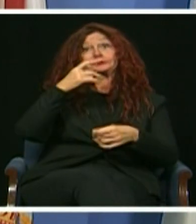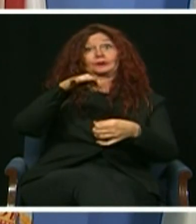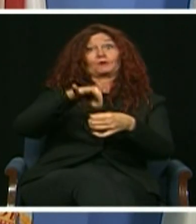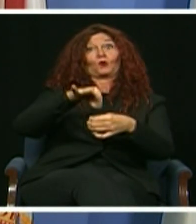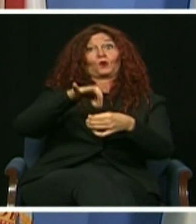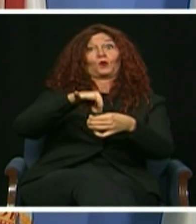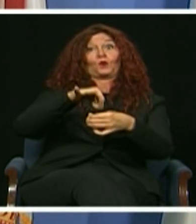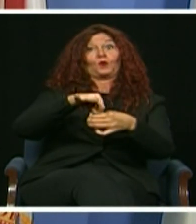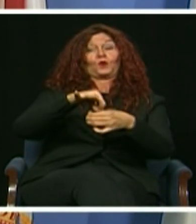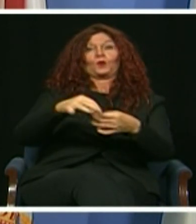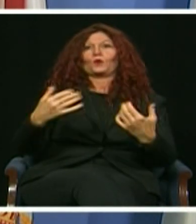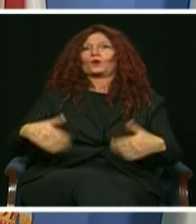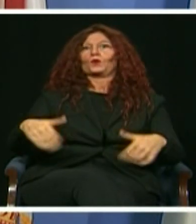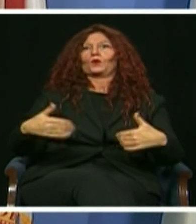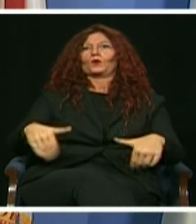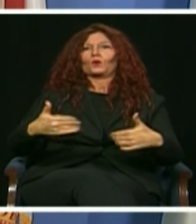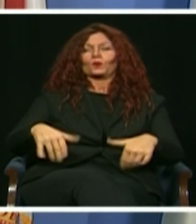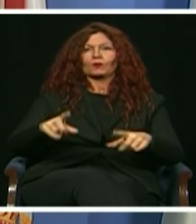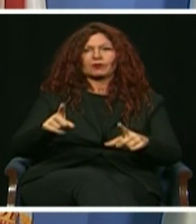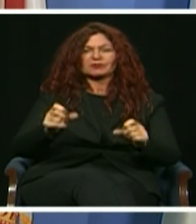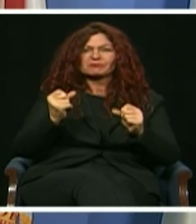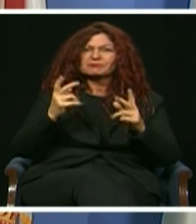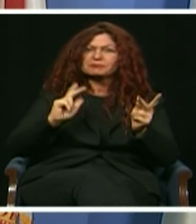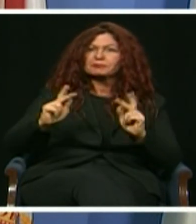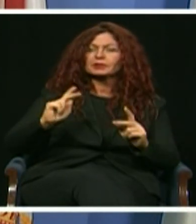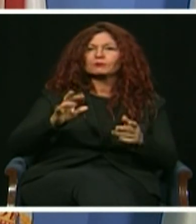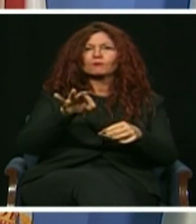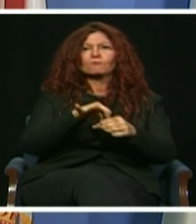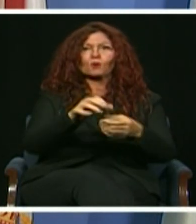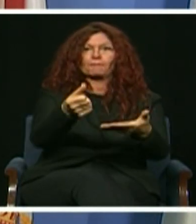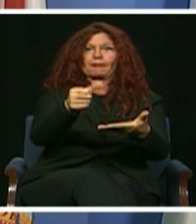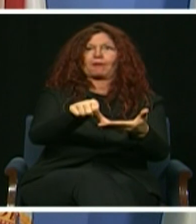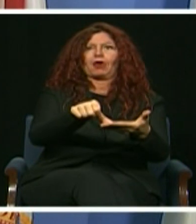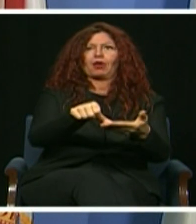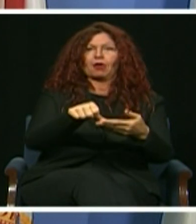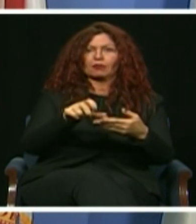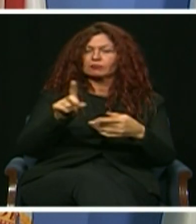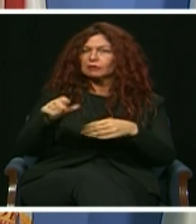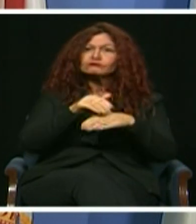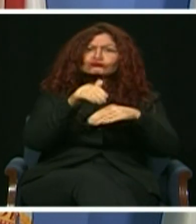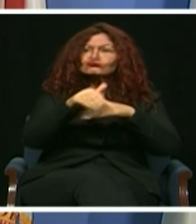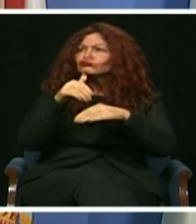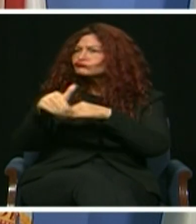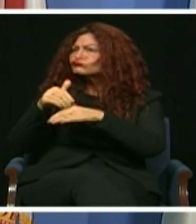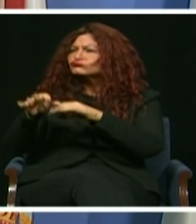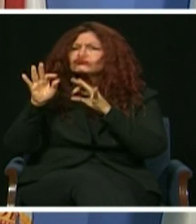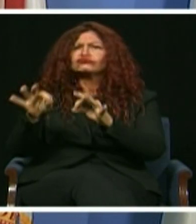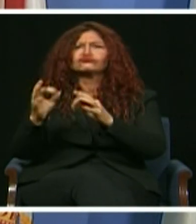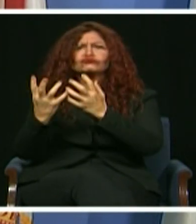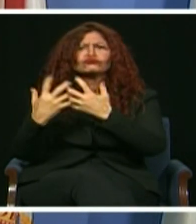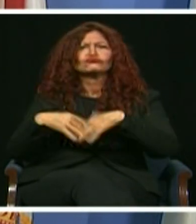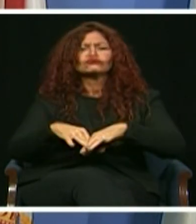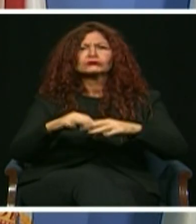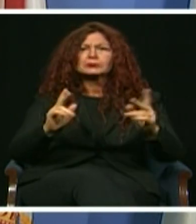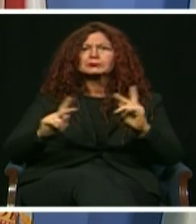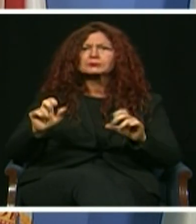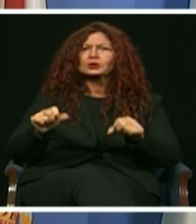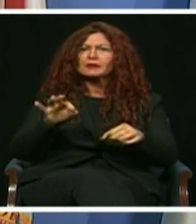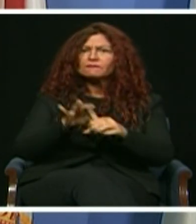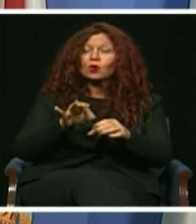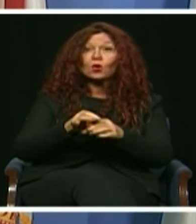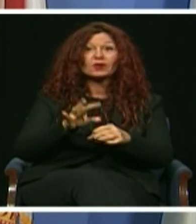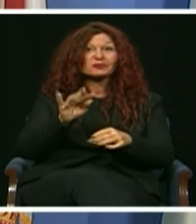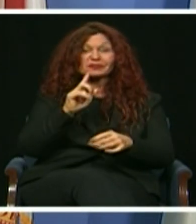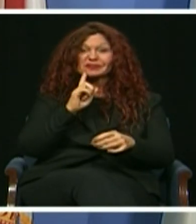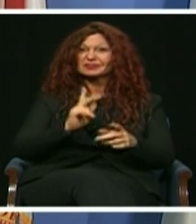record number of mail-in ballots to give our residents the opportunity to safely participate in our democratic process, shattering turnout records